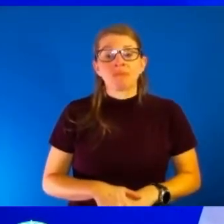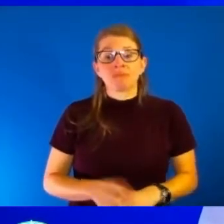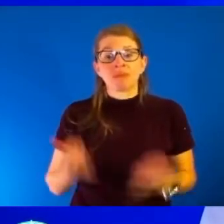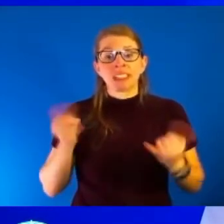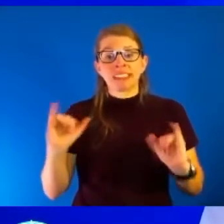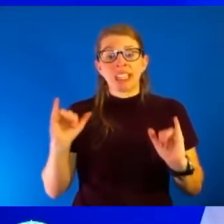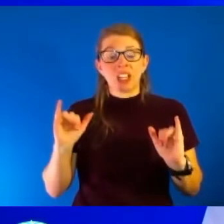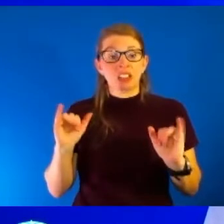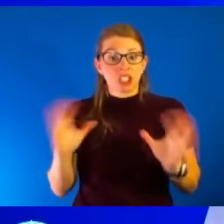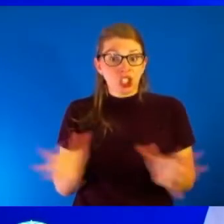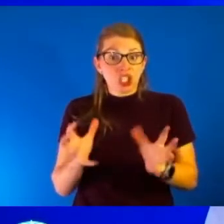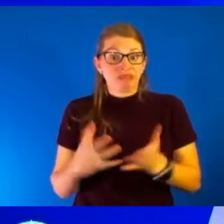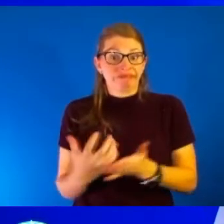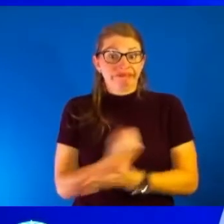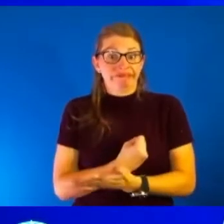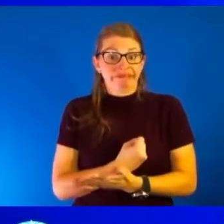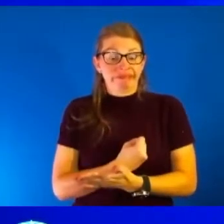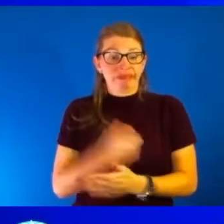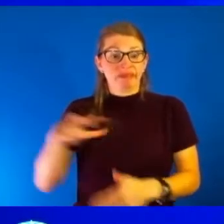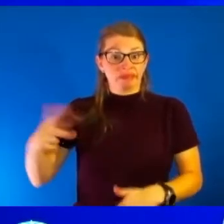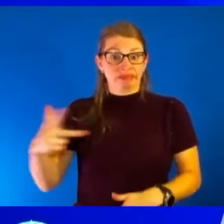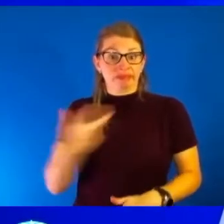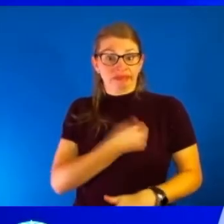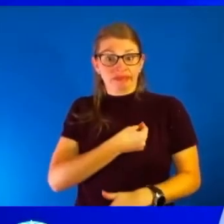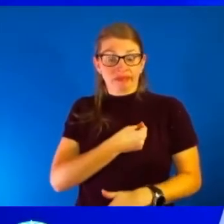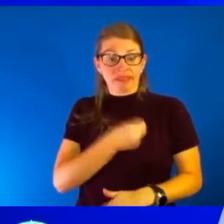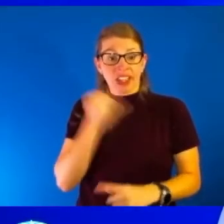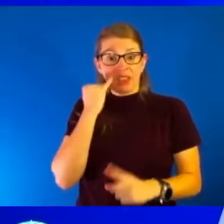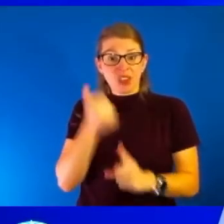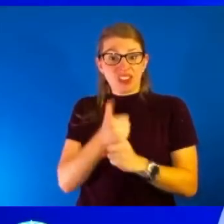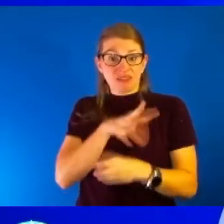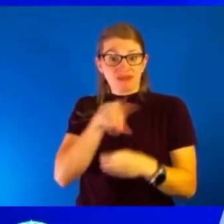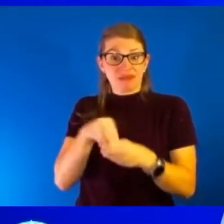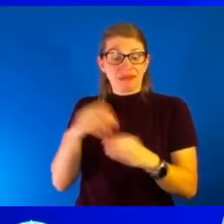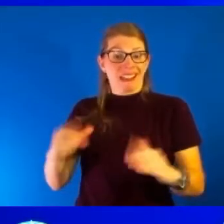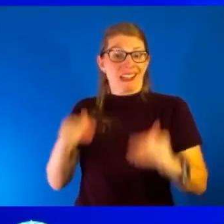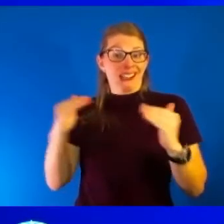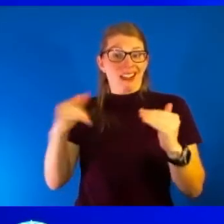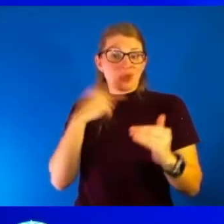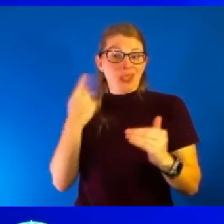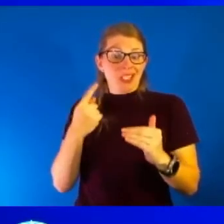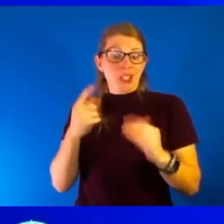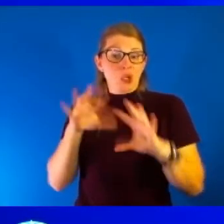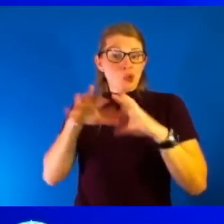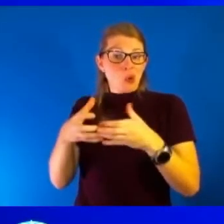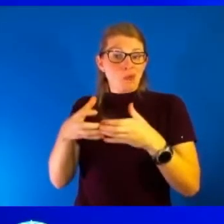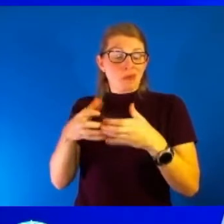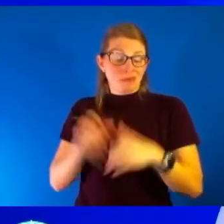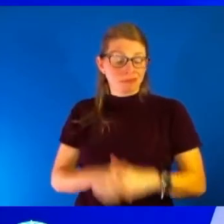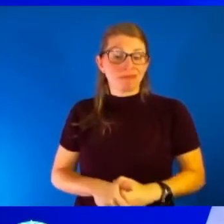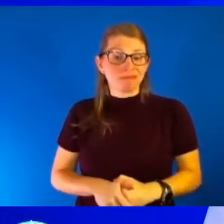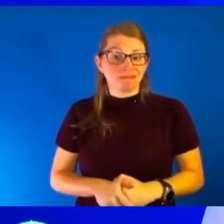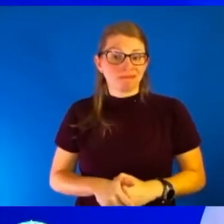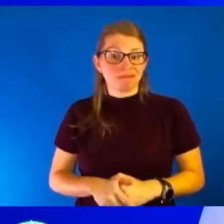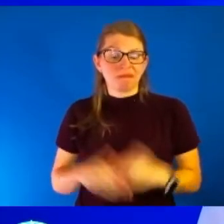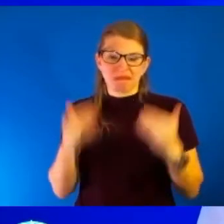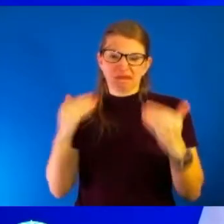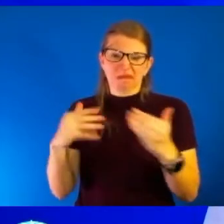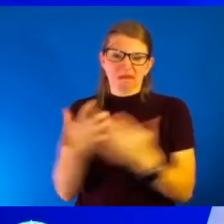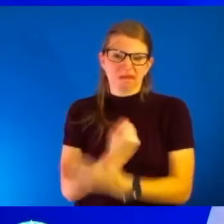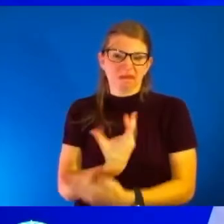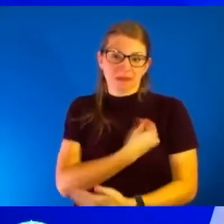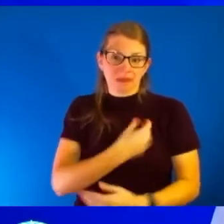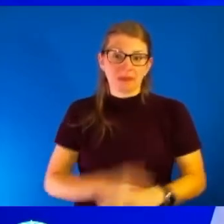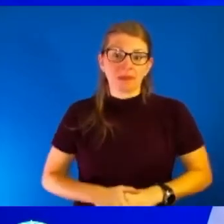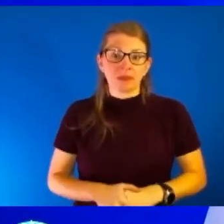it, especially if you are in some of that high risk groups or demographics to go ahead and get that. If